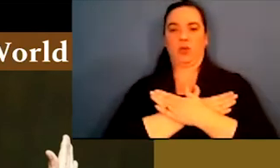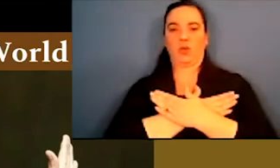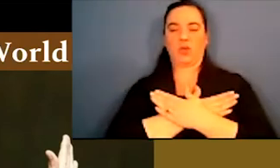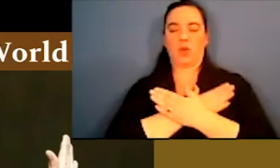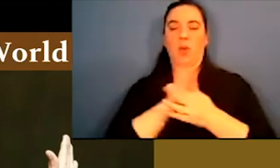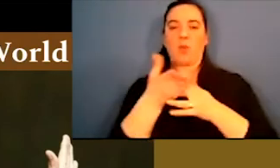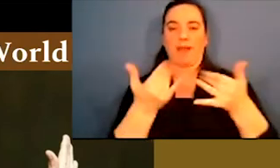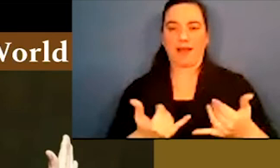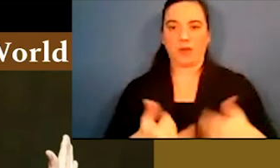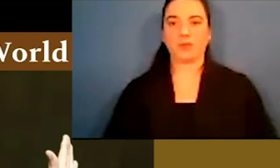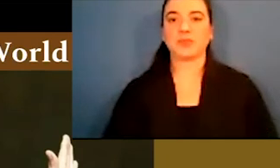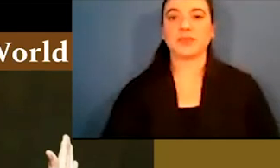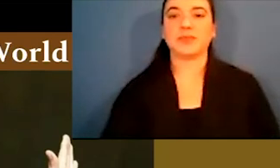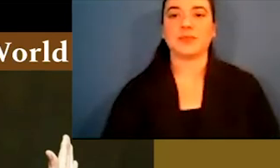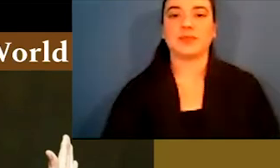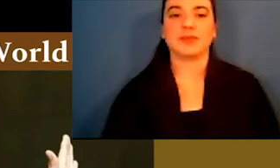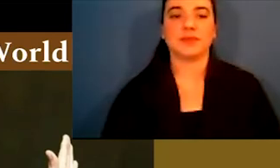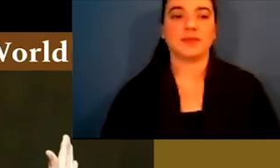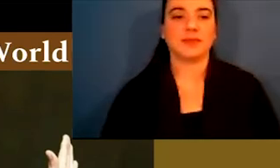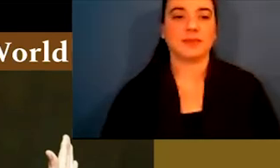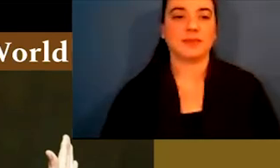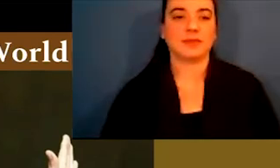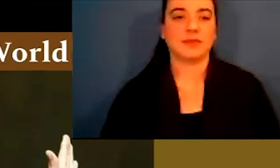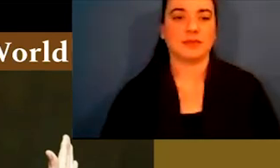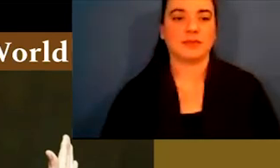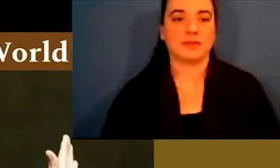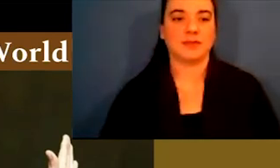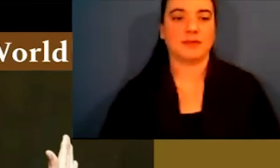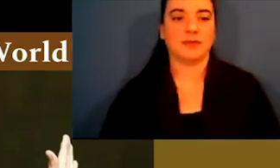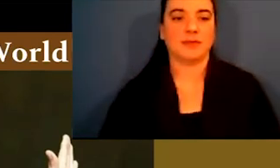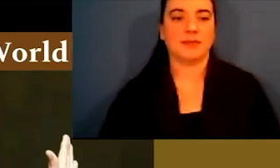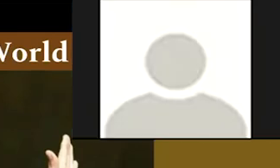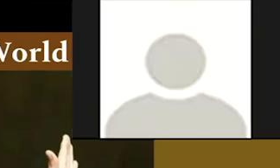is a way to give our captioners interpreters a rest. Starting now.